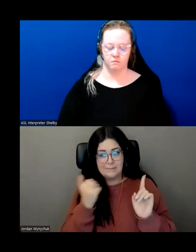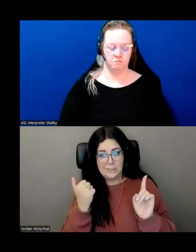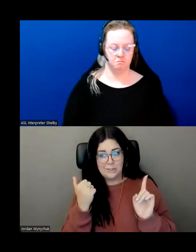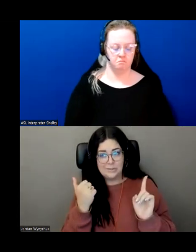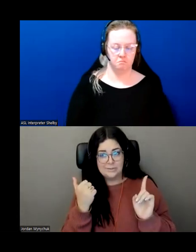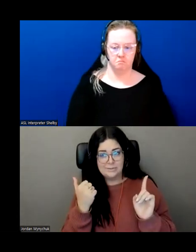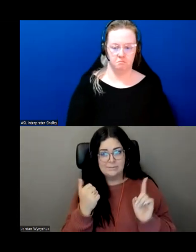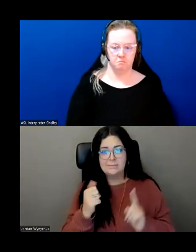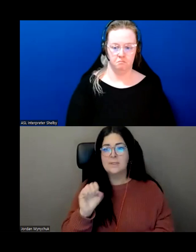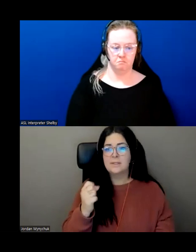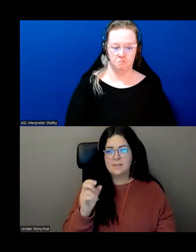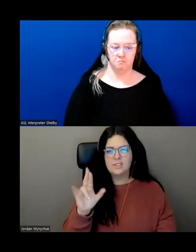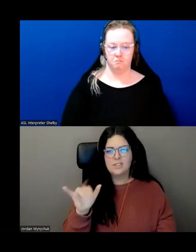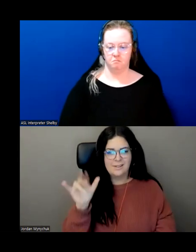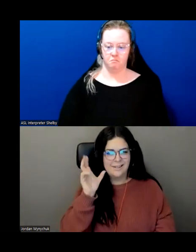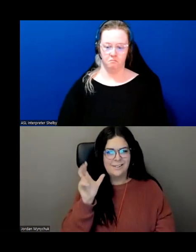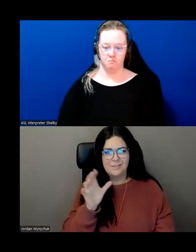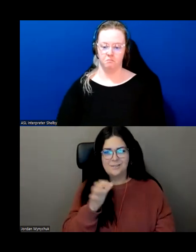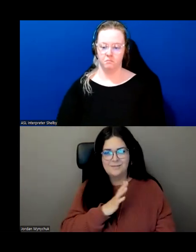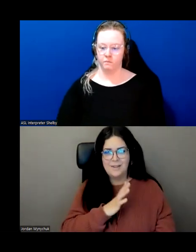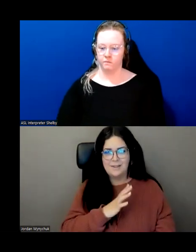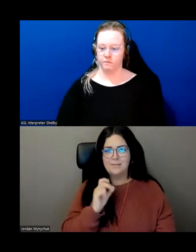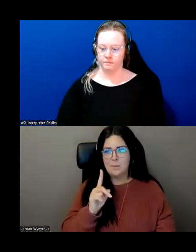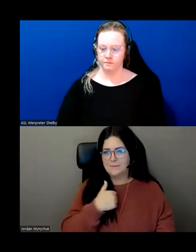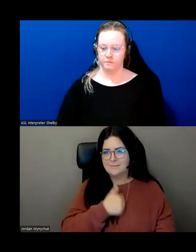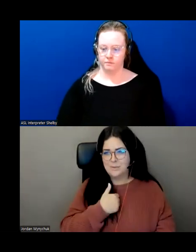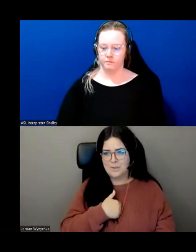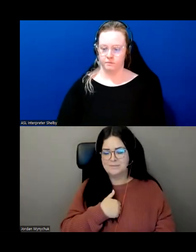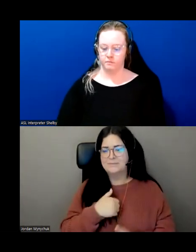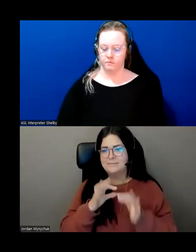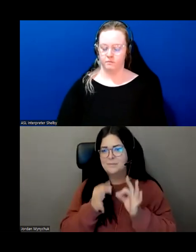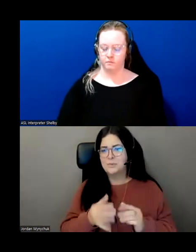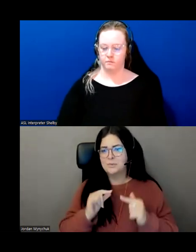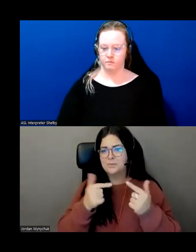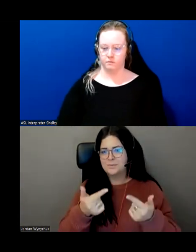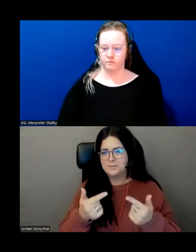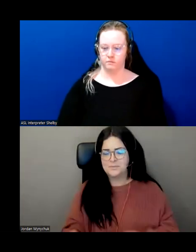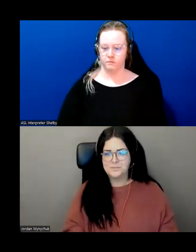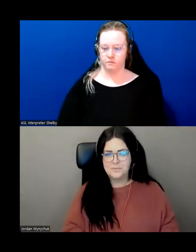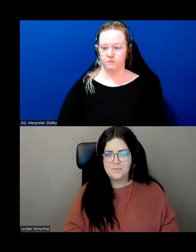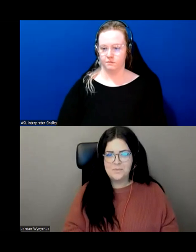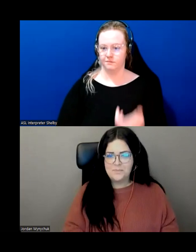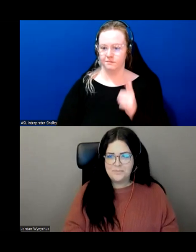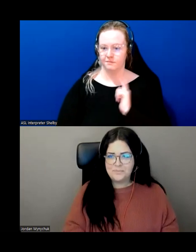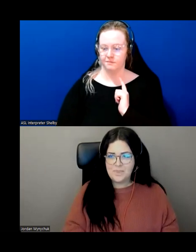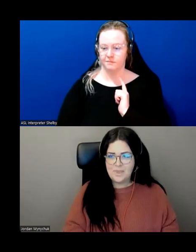i can hear you fine yeah okay so my apologies everybody about the low volume i was not aware of that